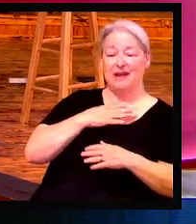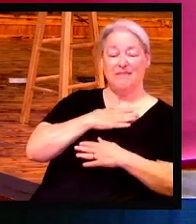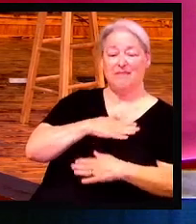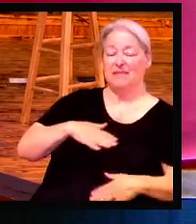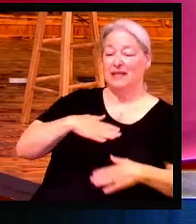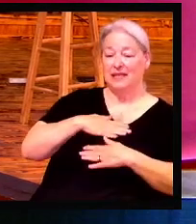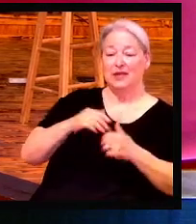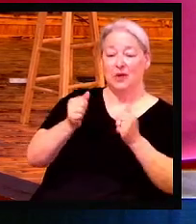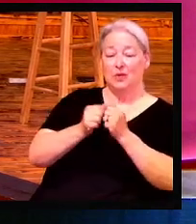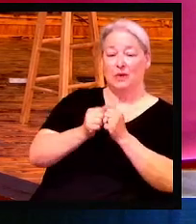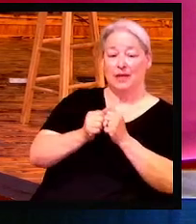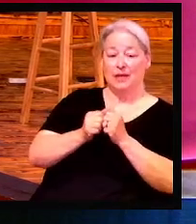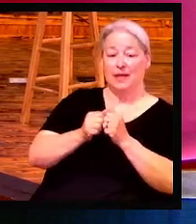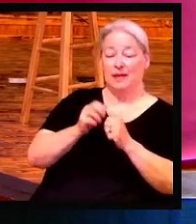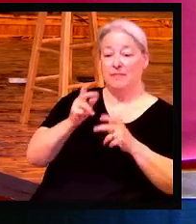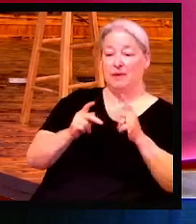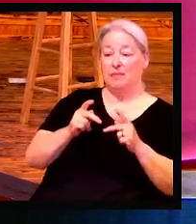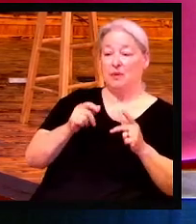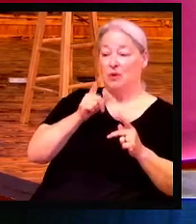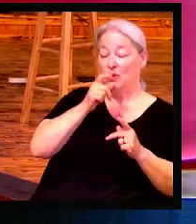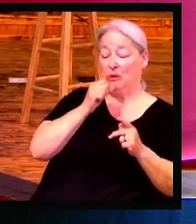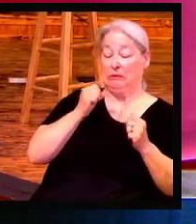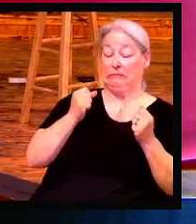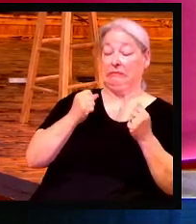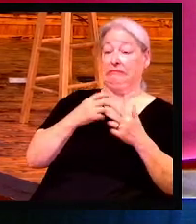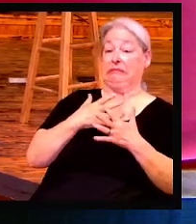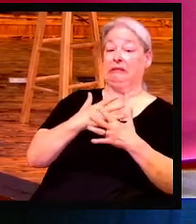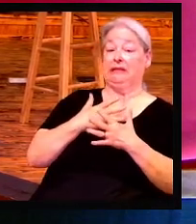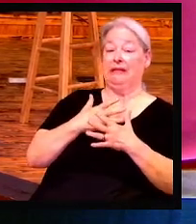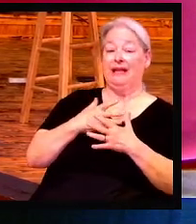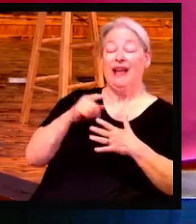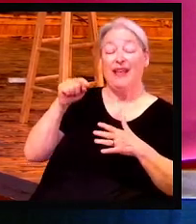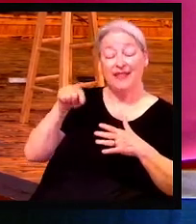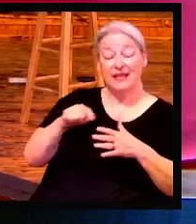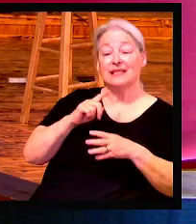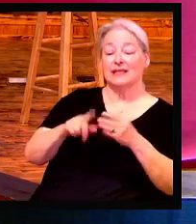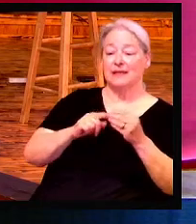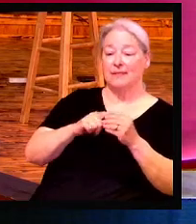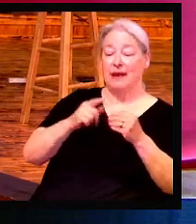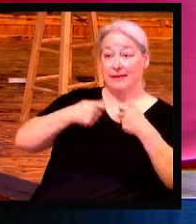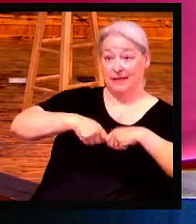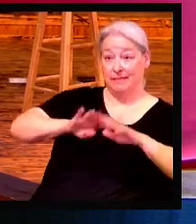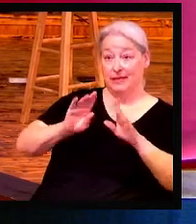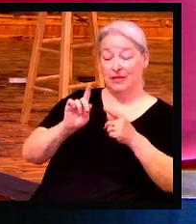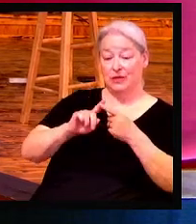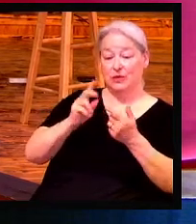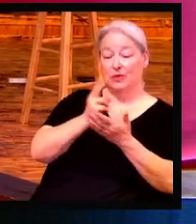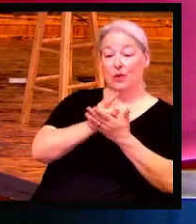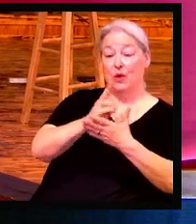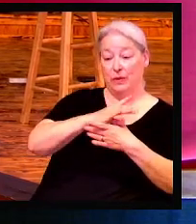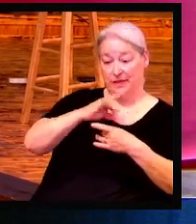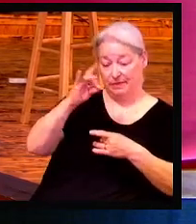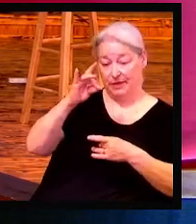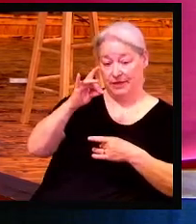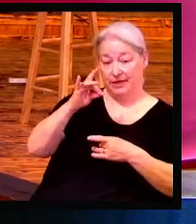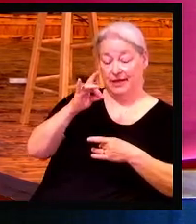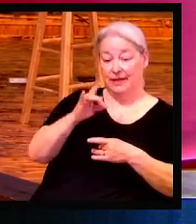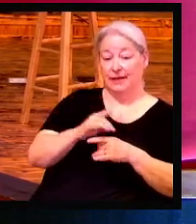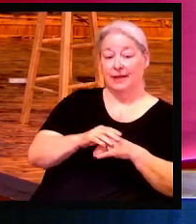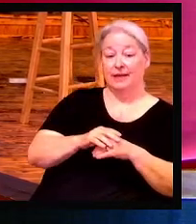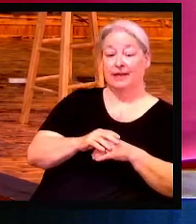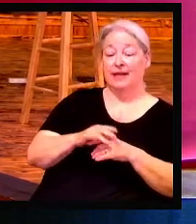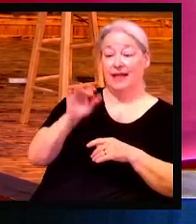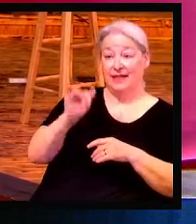thing, a cowboy or cowgirl thing. This is a submission Holy Spirit thing, admitting that we can't without him, and then he fills us with boldness.